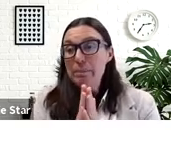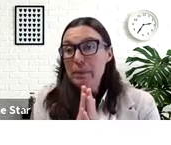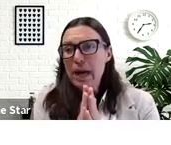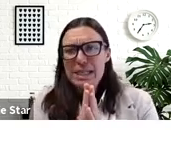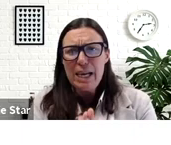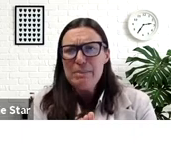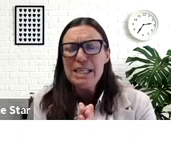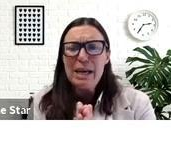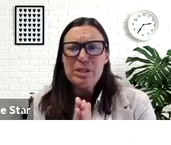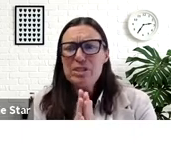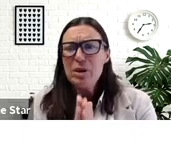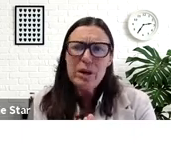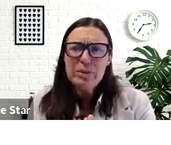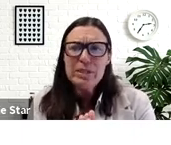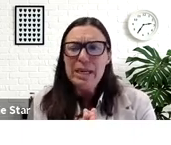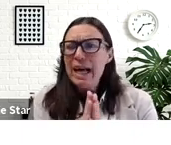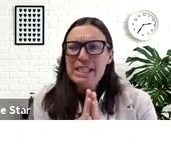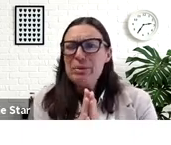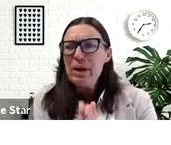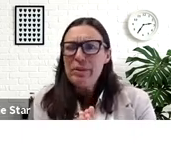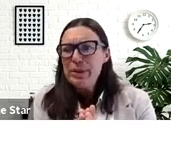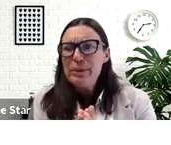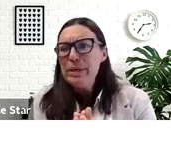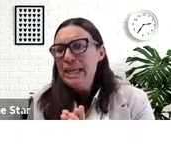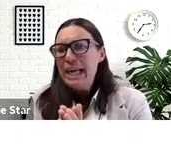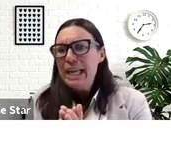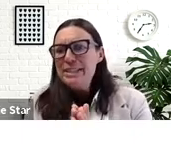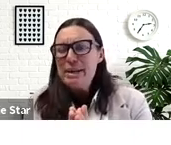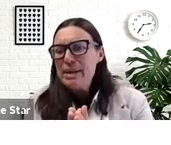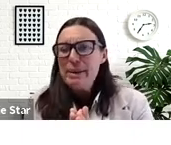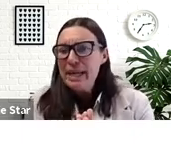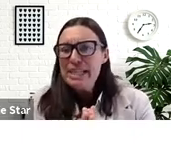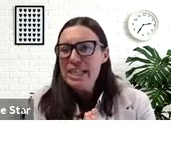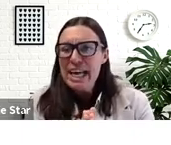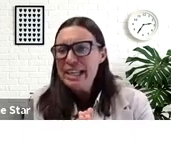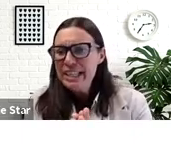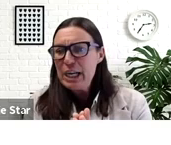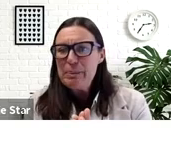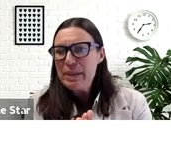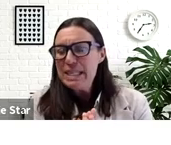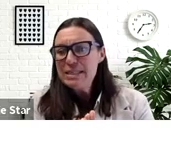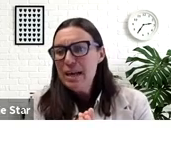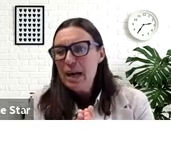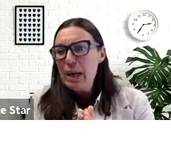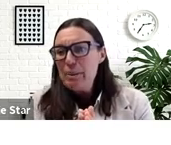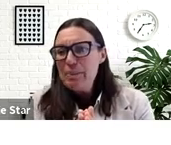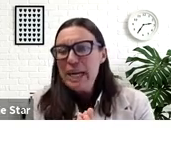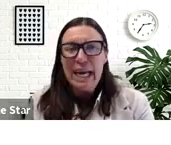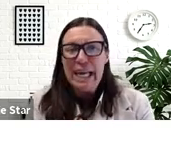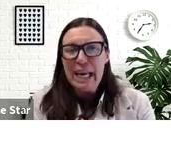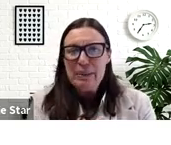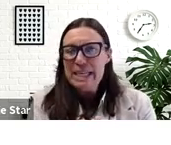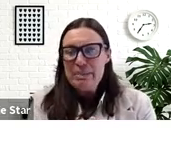Um, I timed it. I was so close. I did a run through and I somehow managed to add a couple minutes, um,